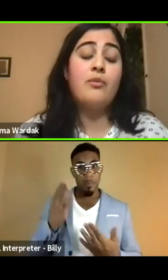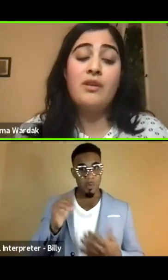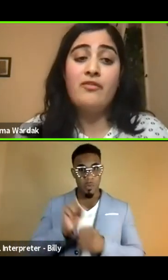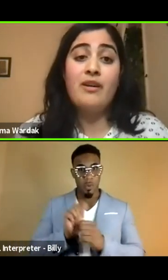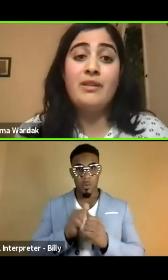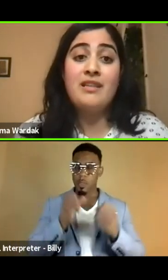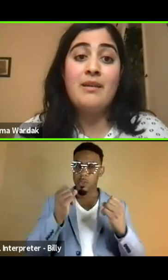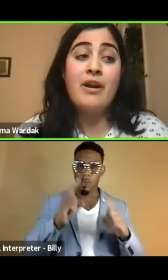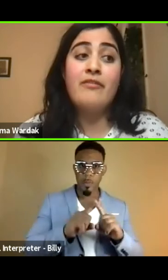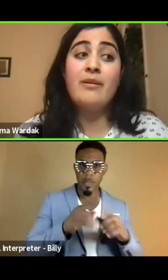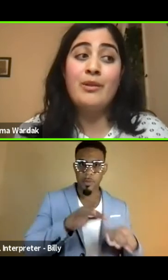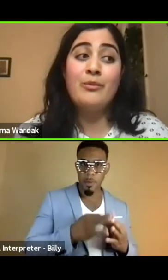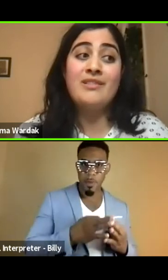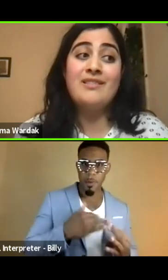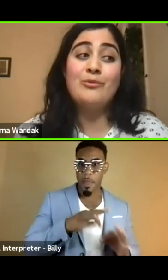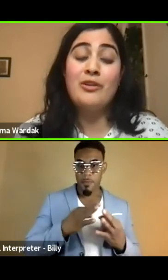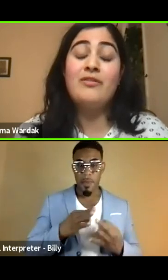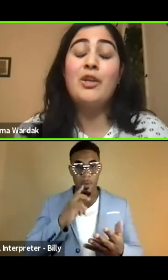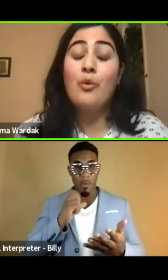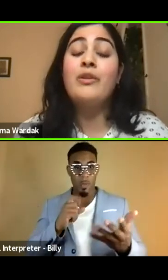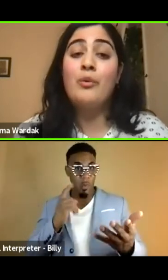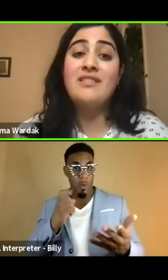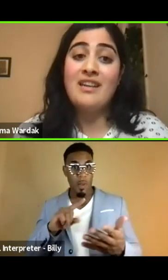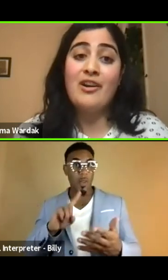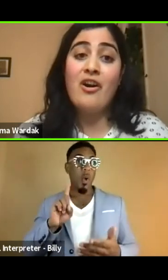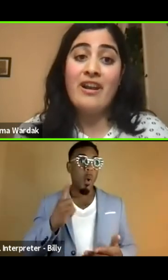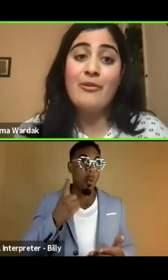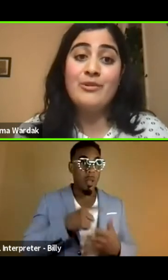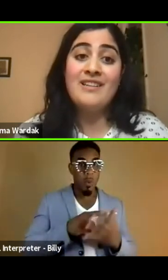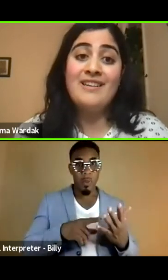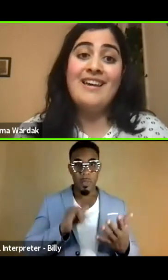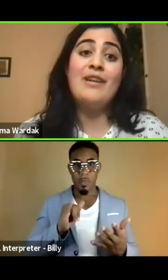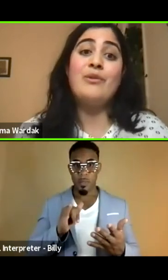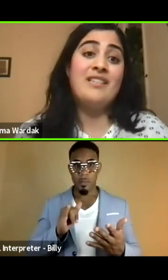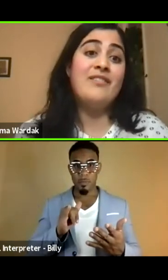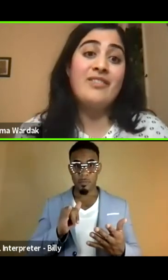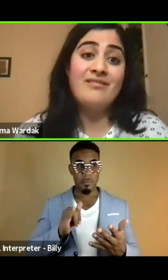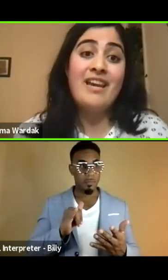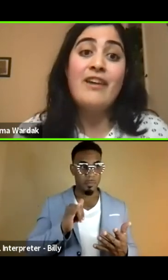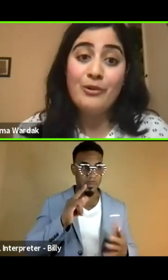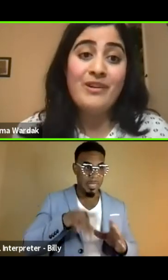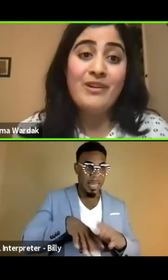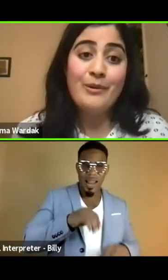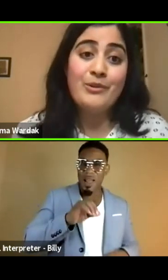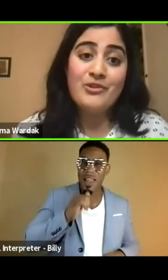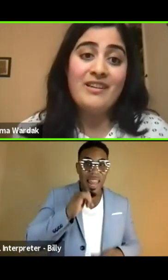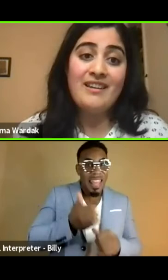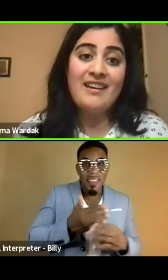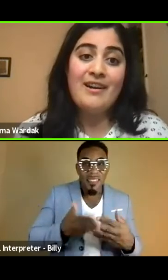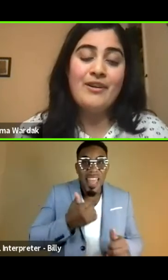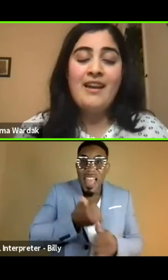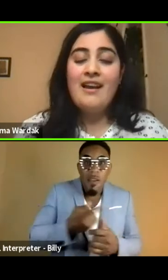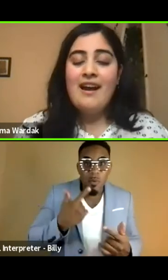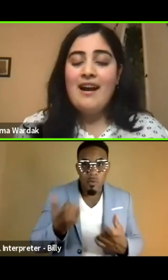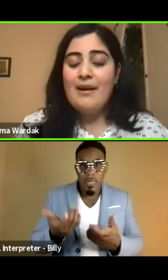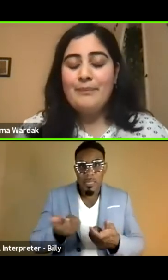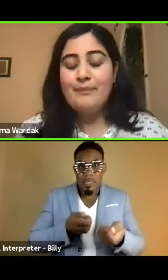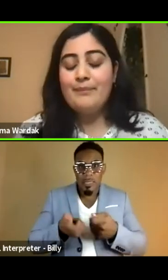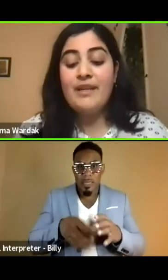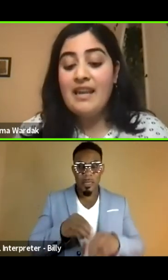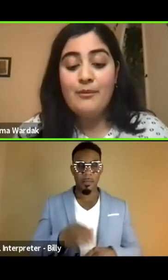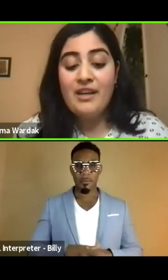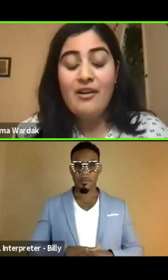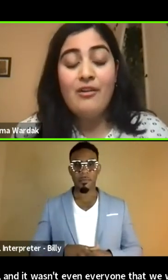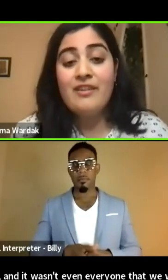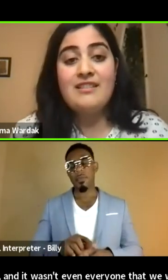working with so many families and my family was one of the only ones that bought out and it wasn't even everyone that we were trying to get out. Um,